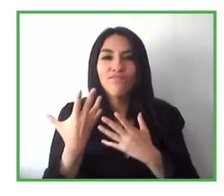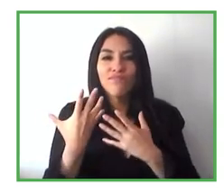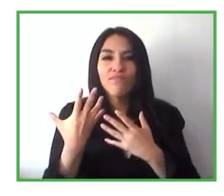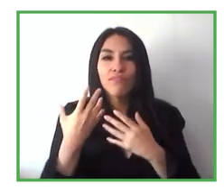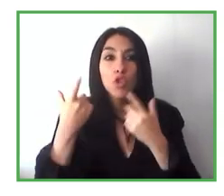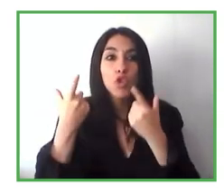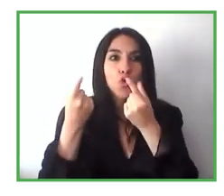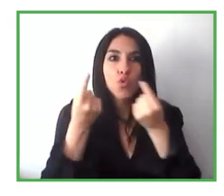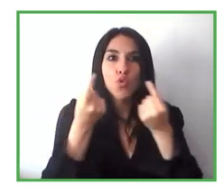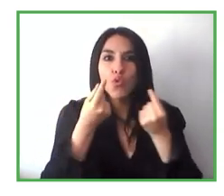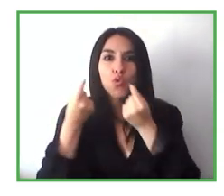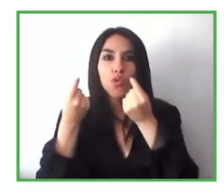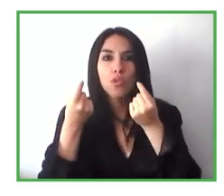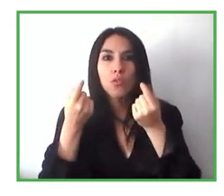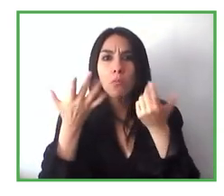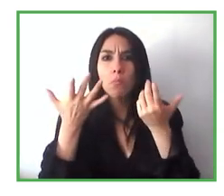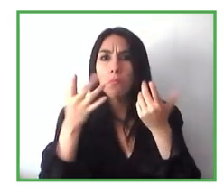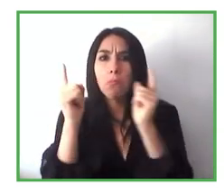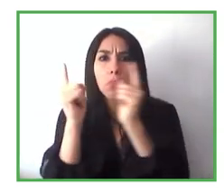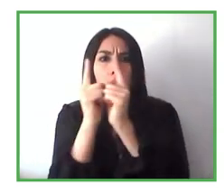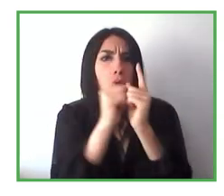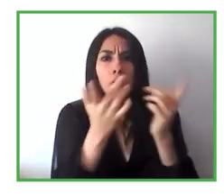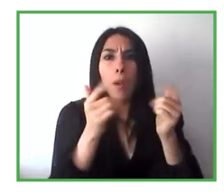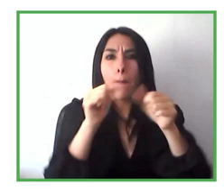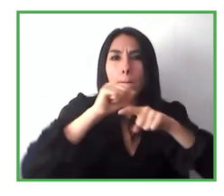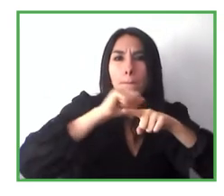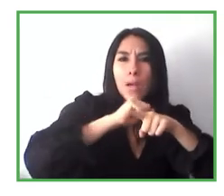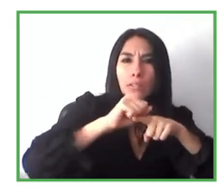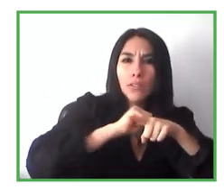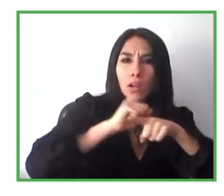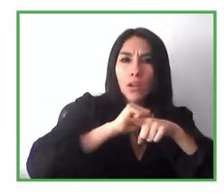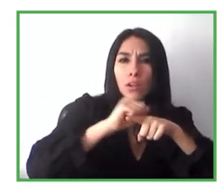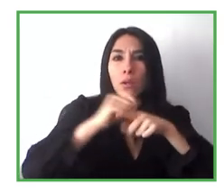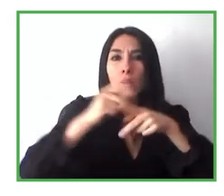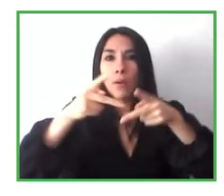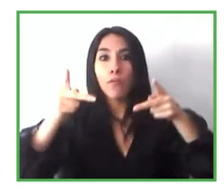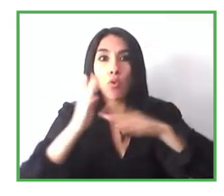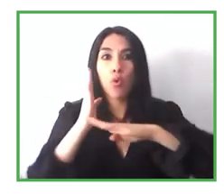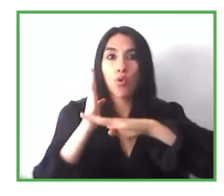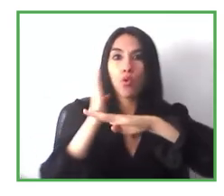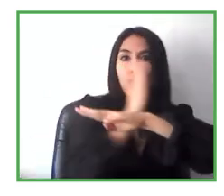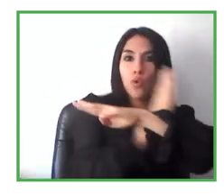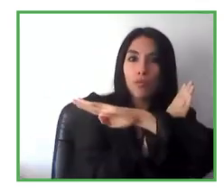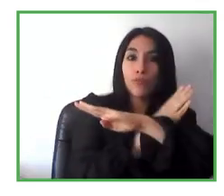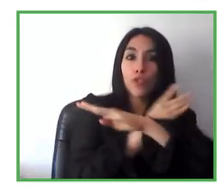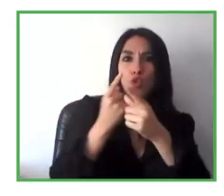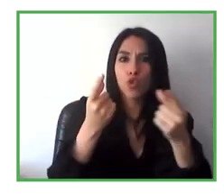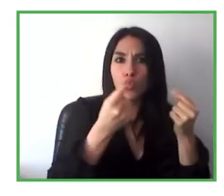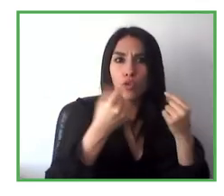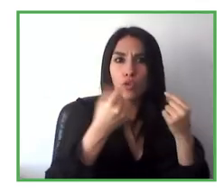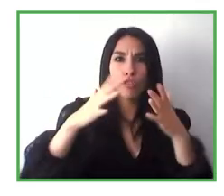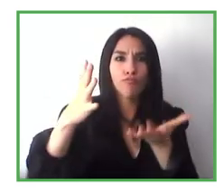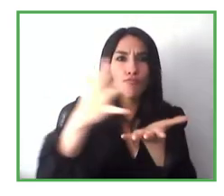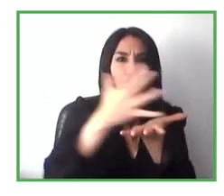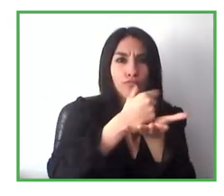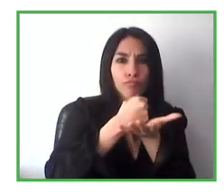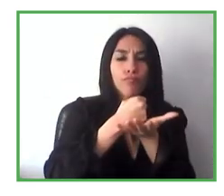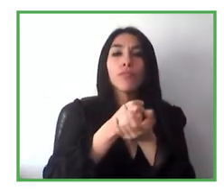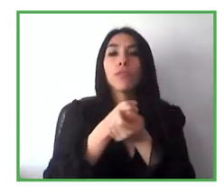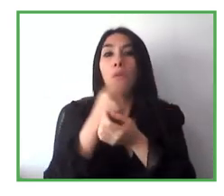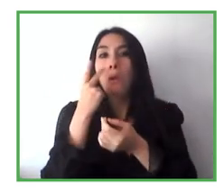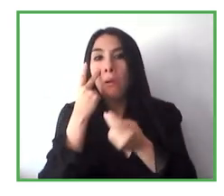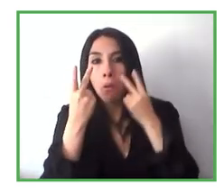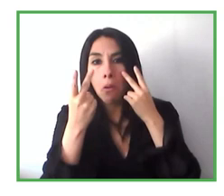a little internship before, like a practice period before receiving a salary and seeing